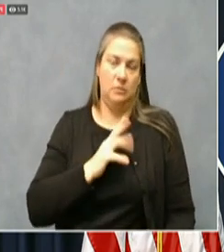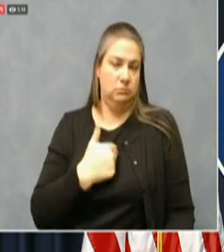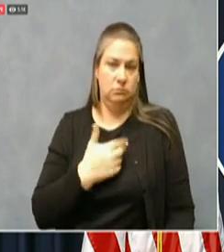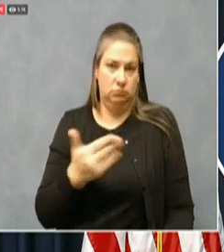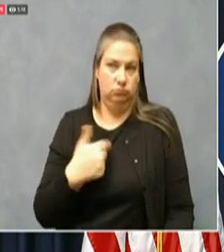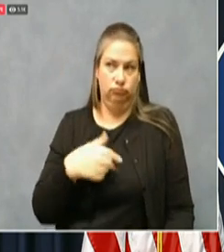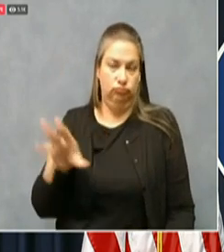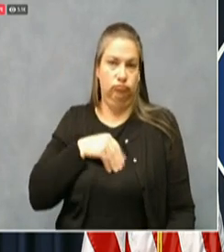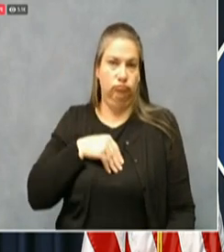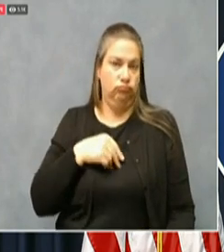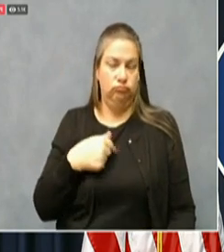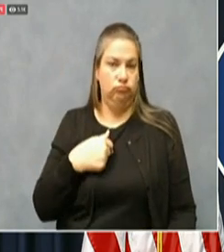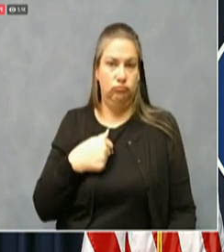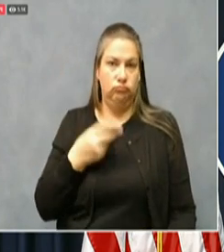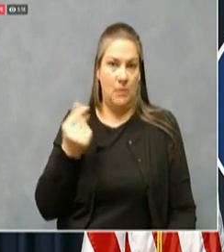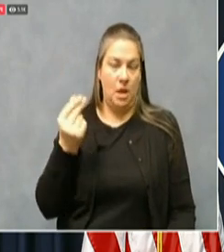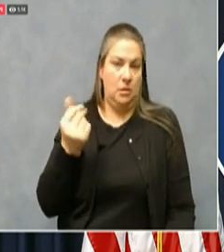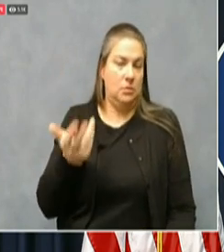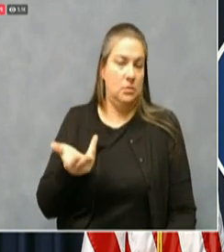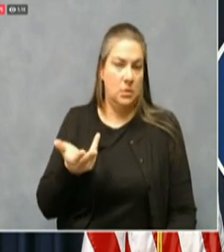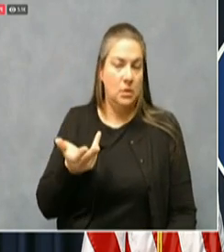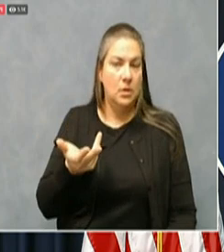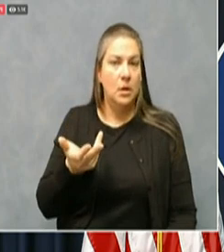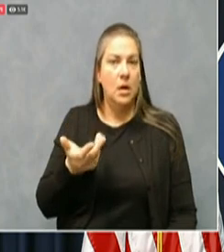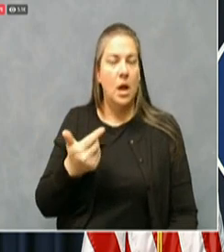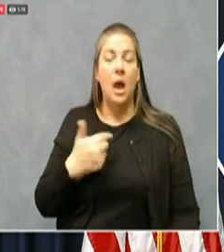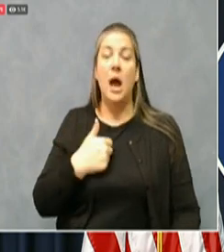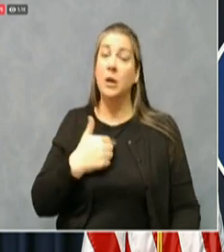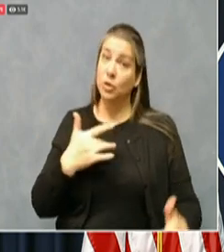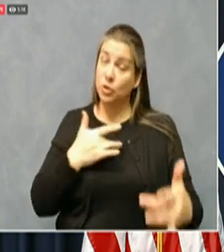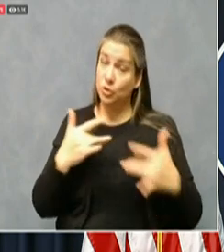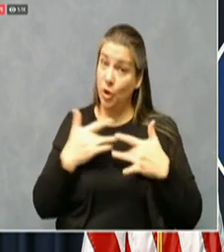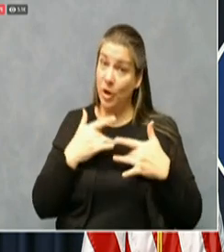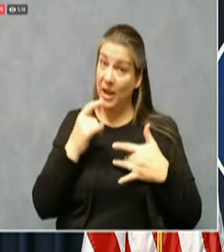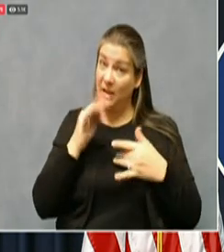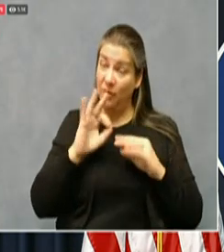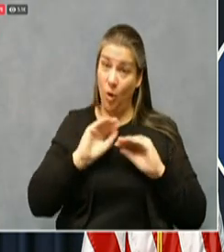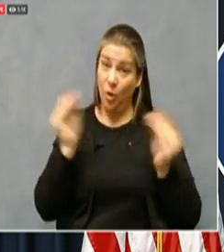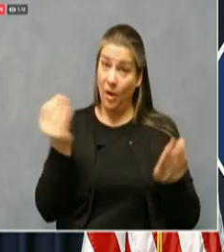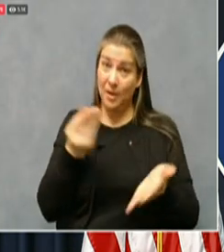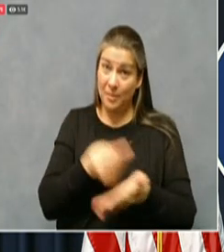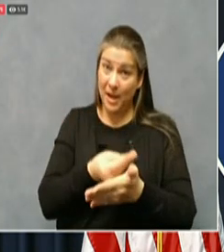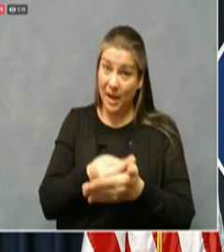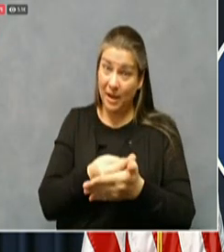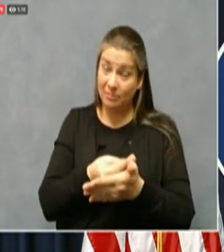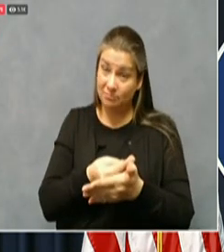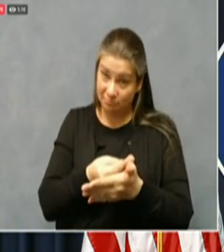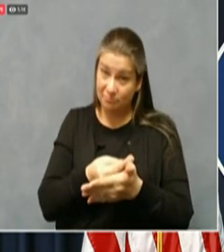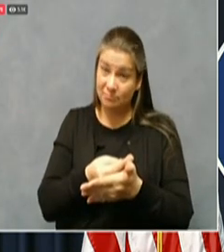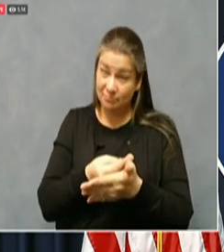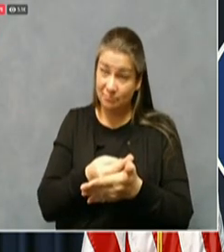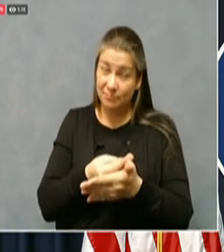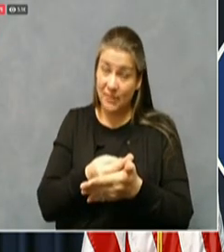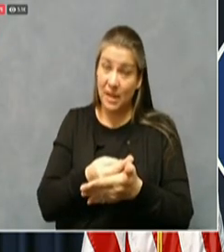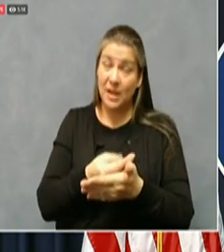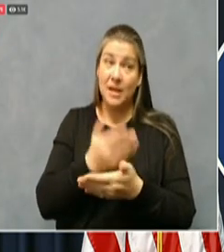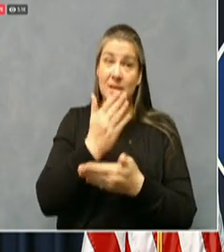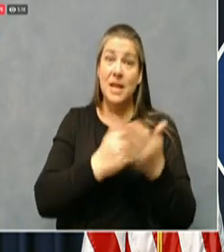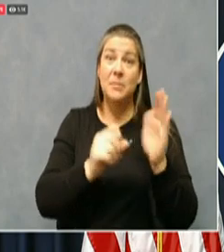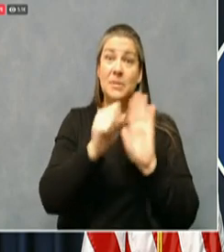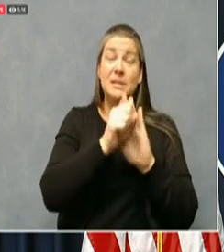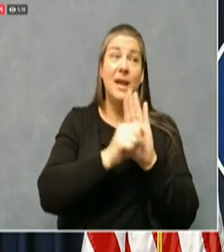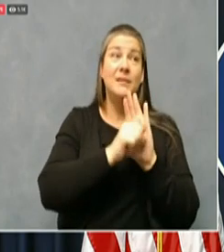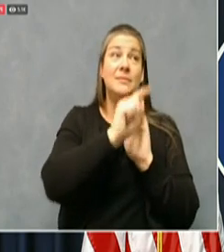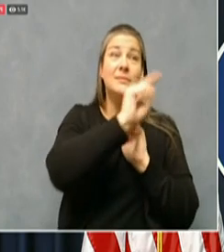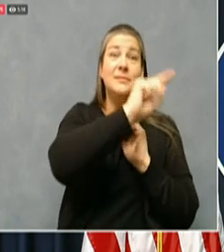additional dollars for testing that that some states burn through their cares act money. And we, I